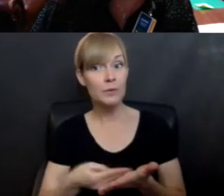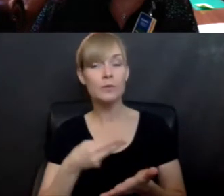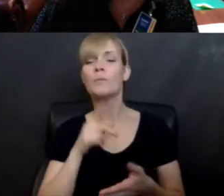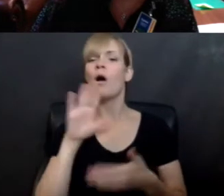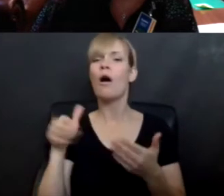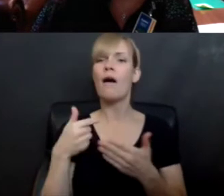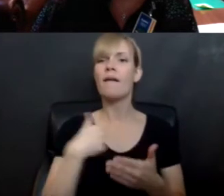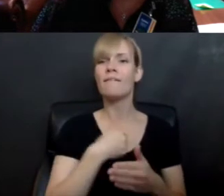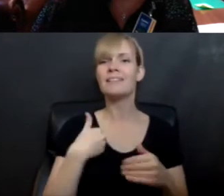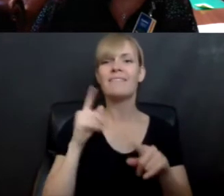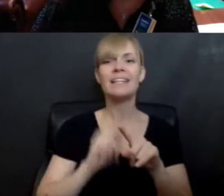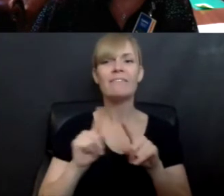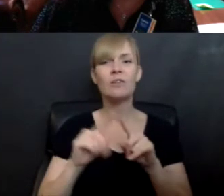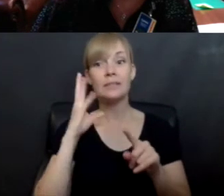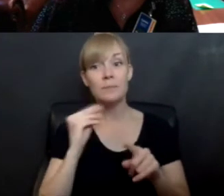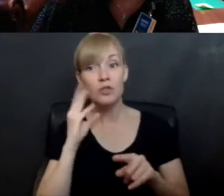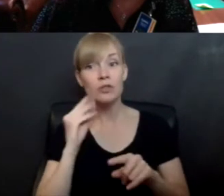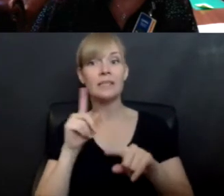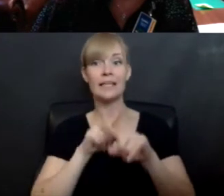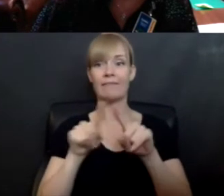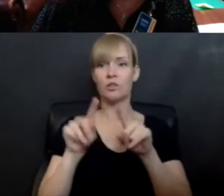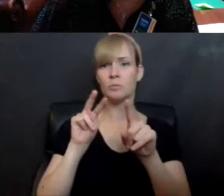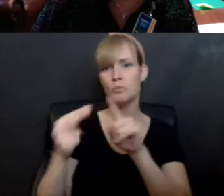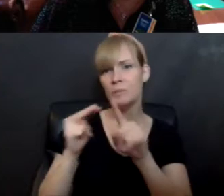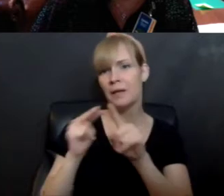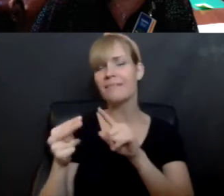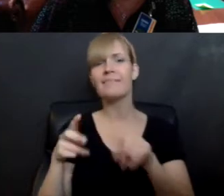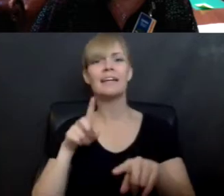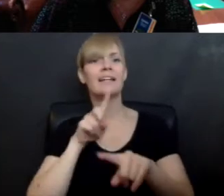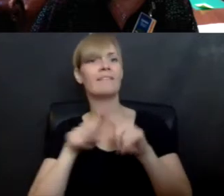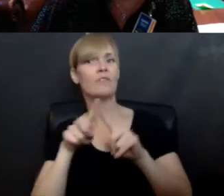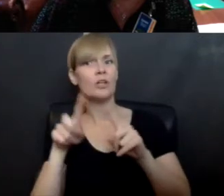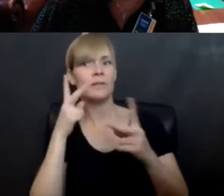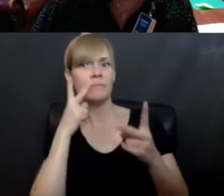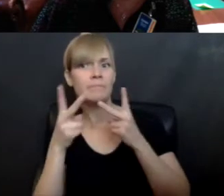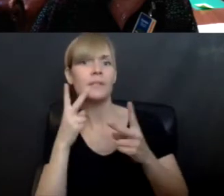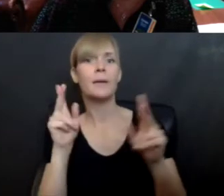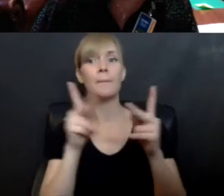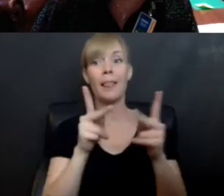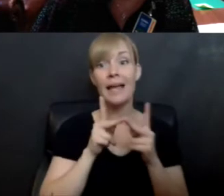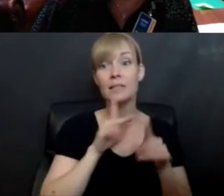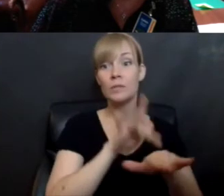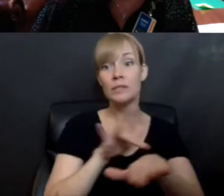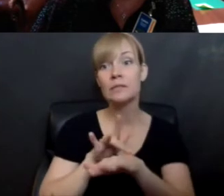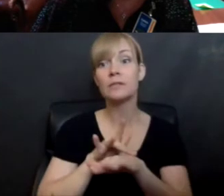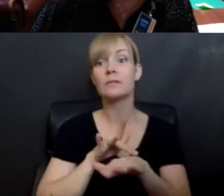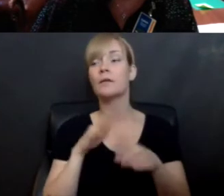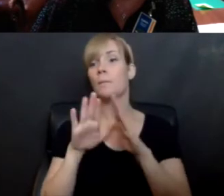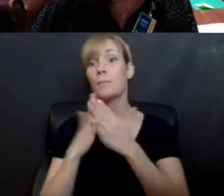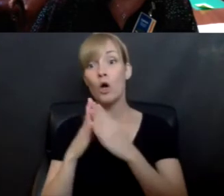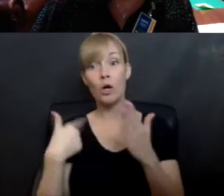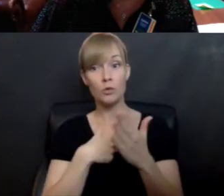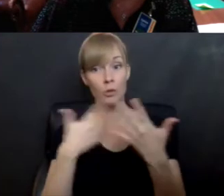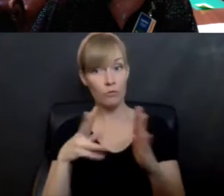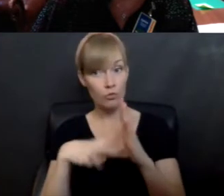experiences and ways of seeing the world. Things we've done, places we've been, books we've read. Right? So in order to be